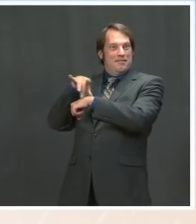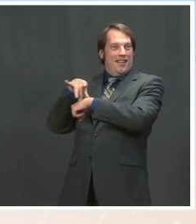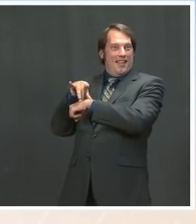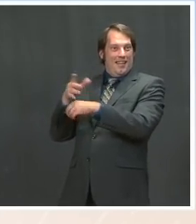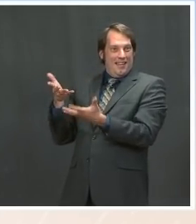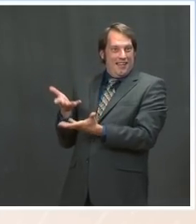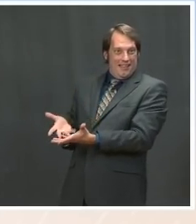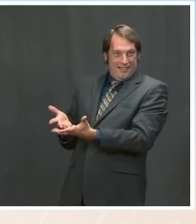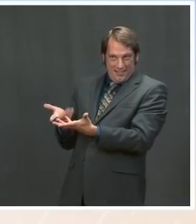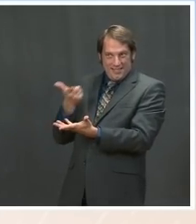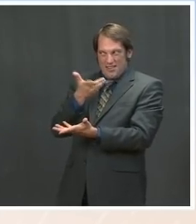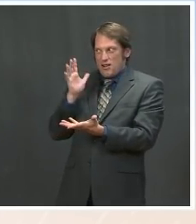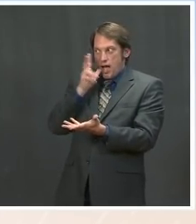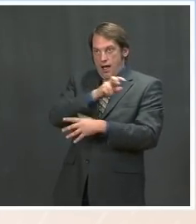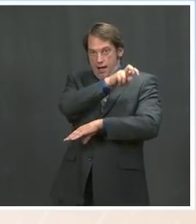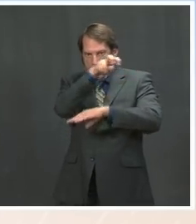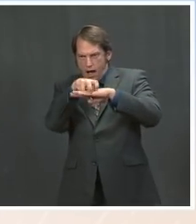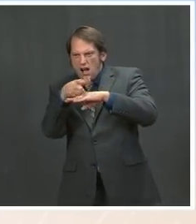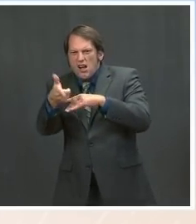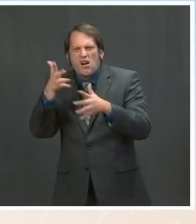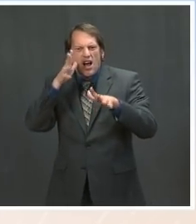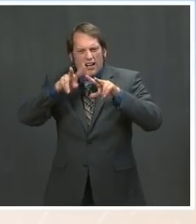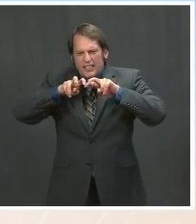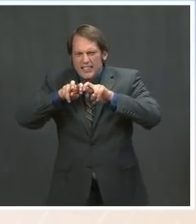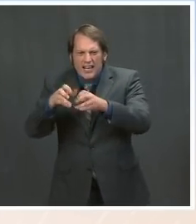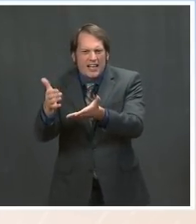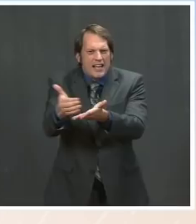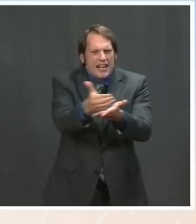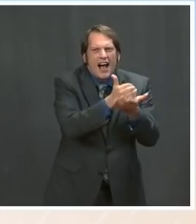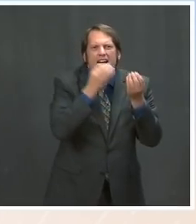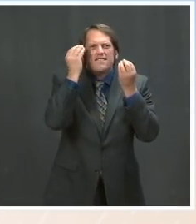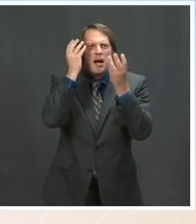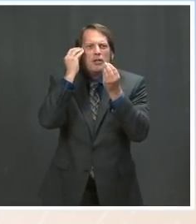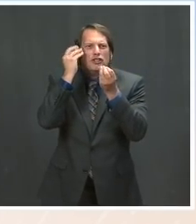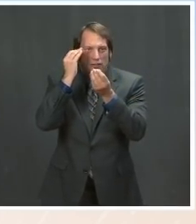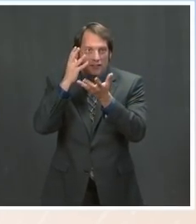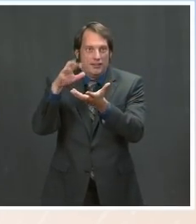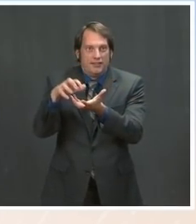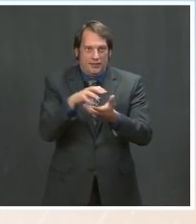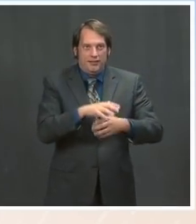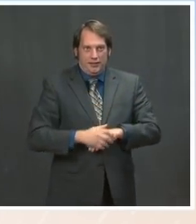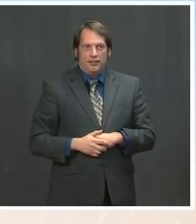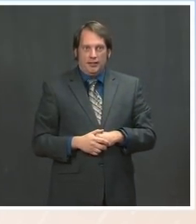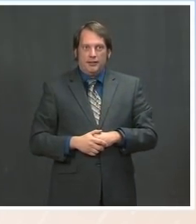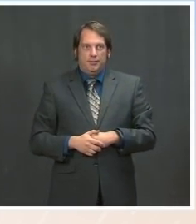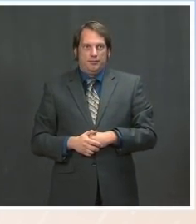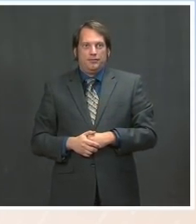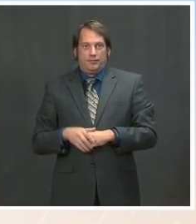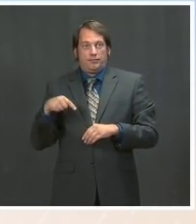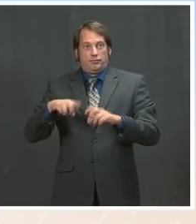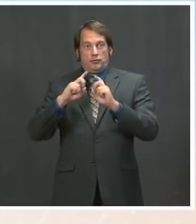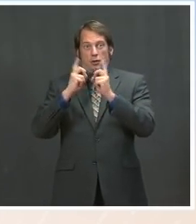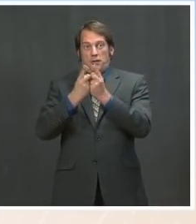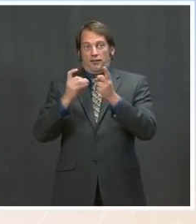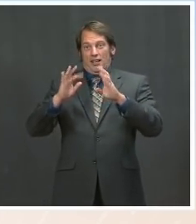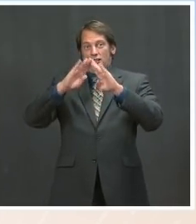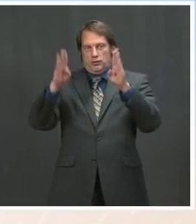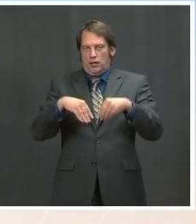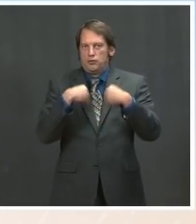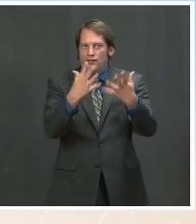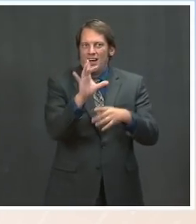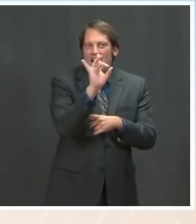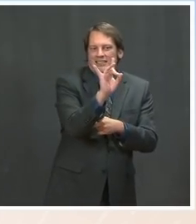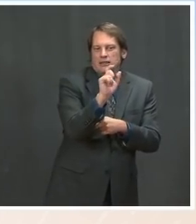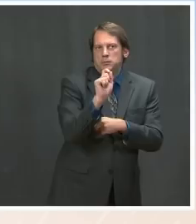Finally, today, the Department of Housing and Urban Development is announcing the obligation of $8.2 billion in community